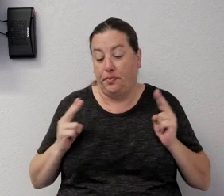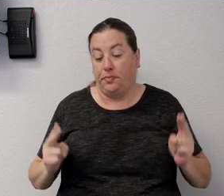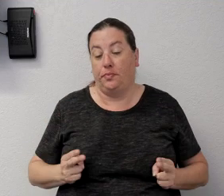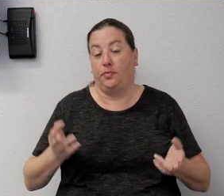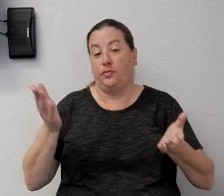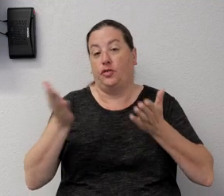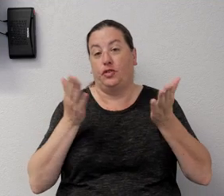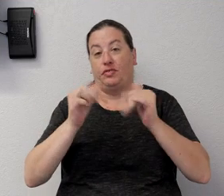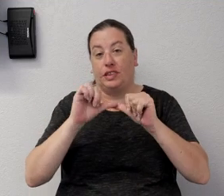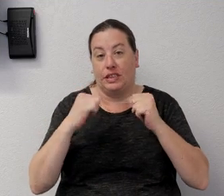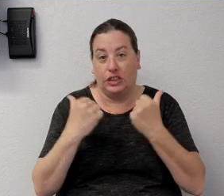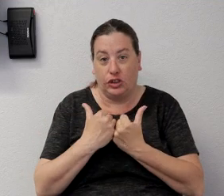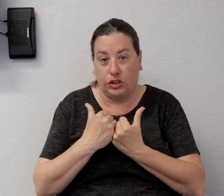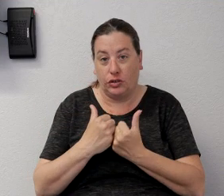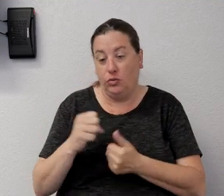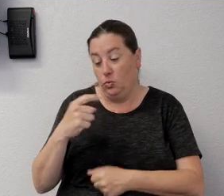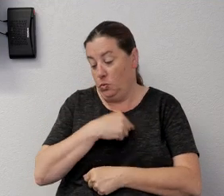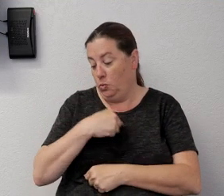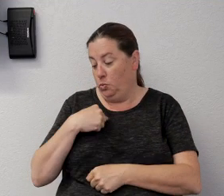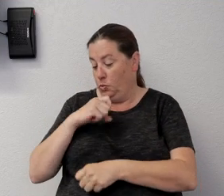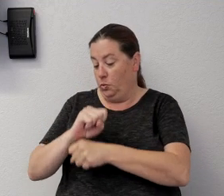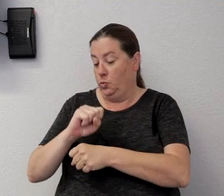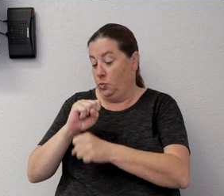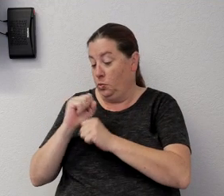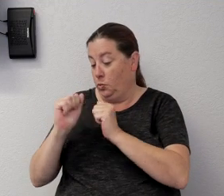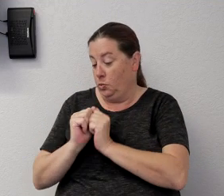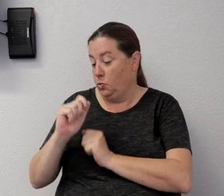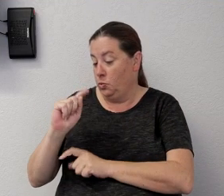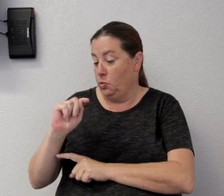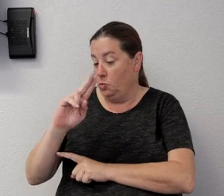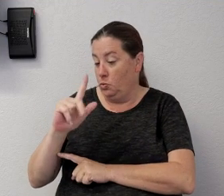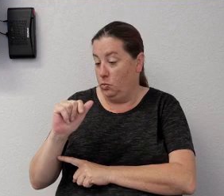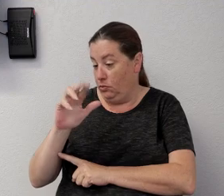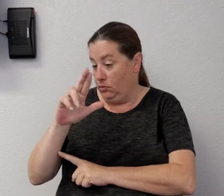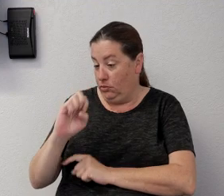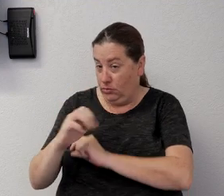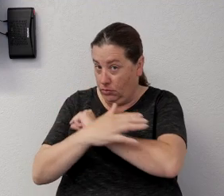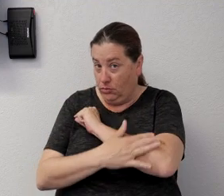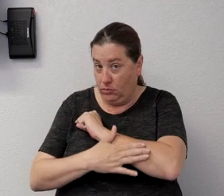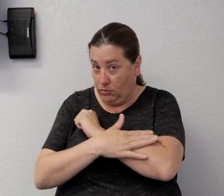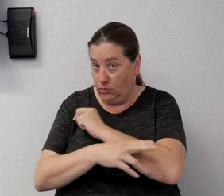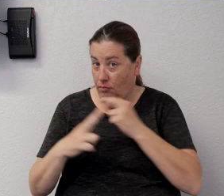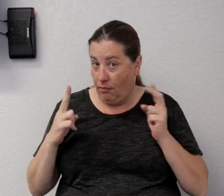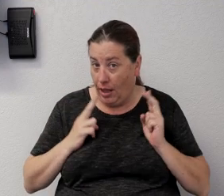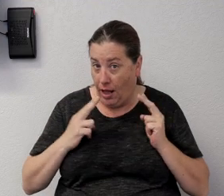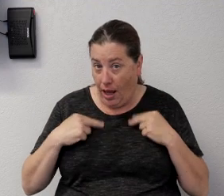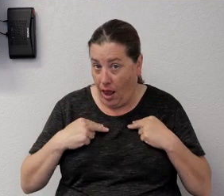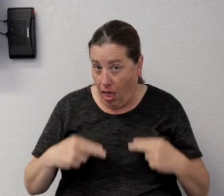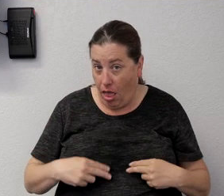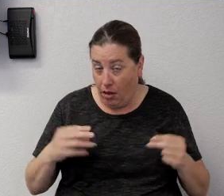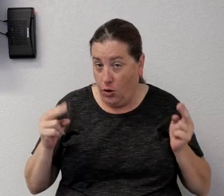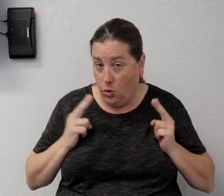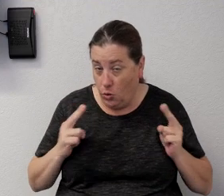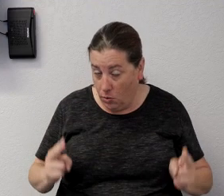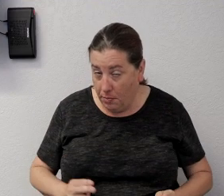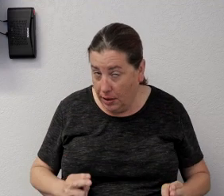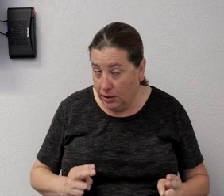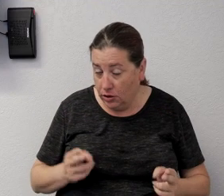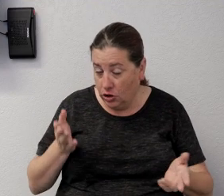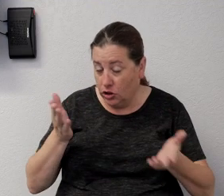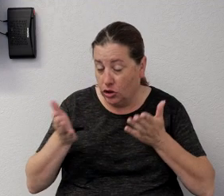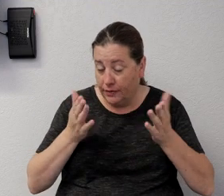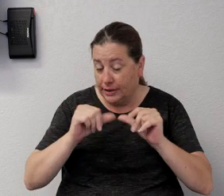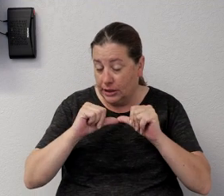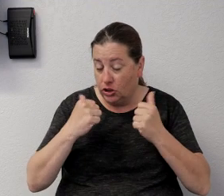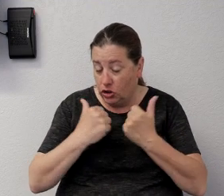So we work, you know, with the Tulare County Health and Human Services Agency. And everything seems to indicate that that